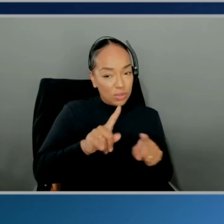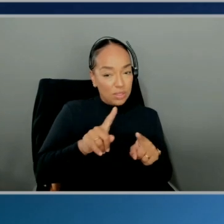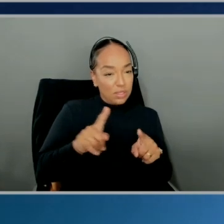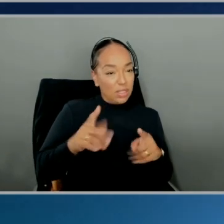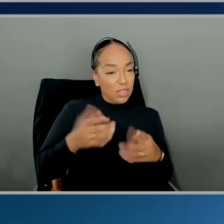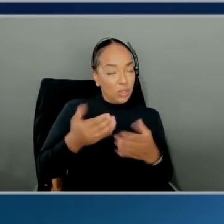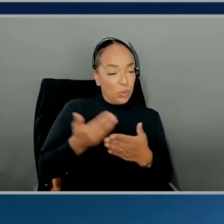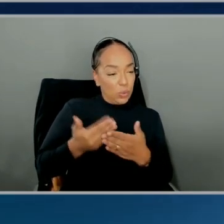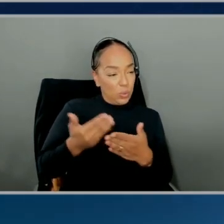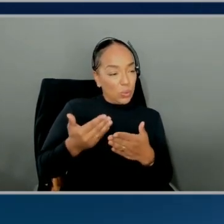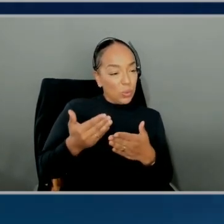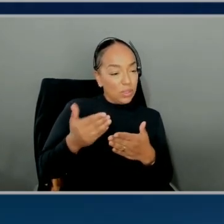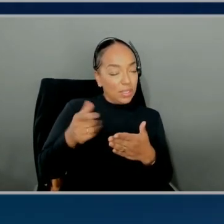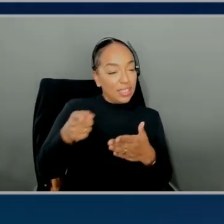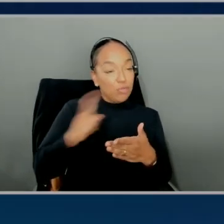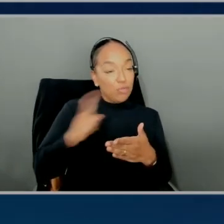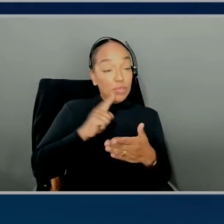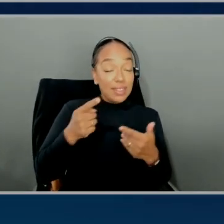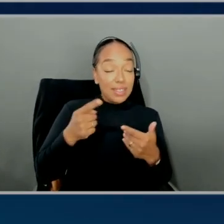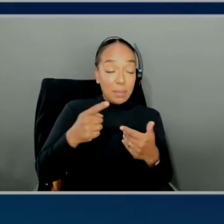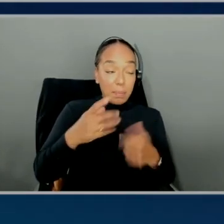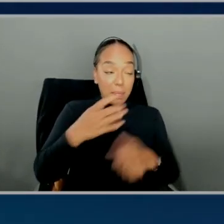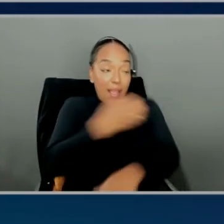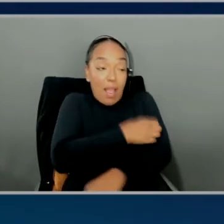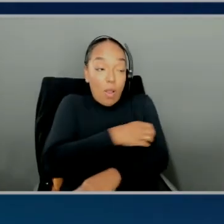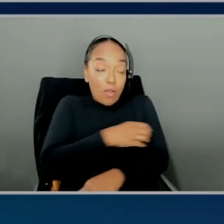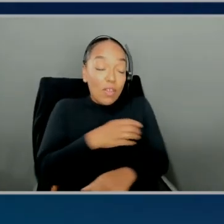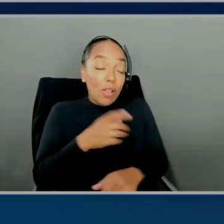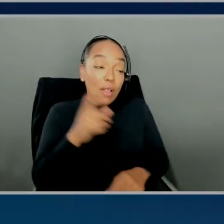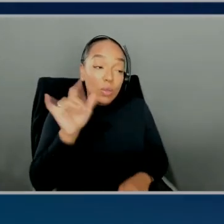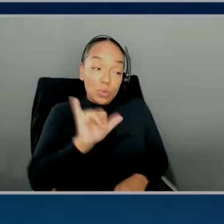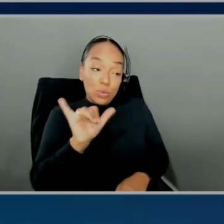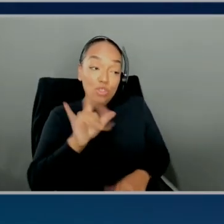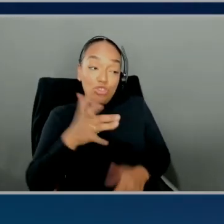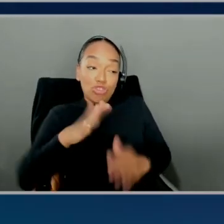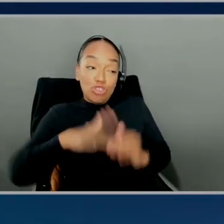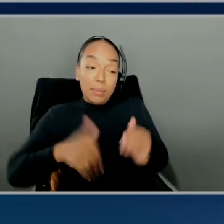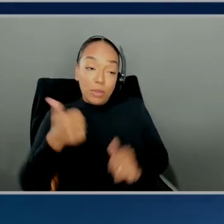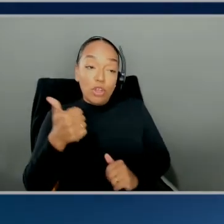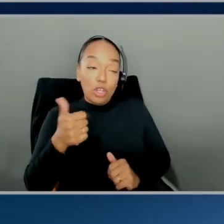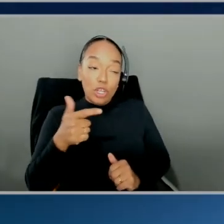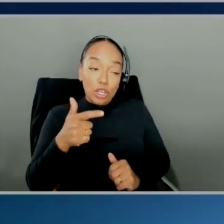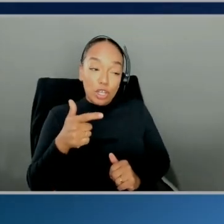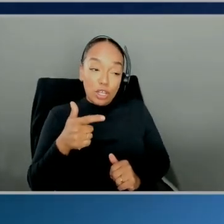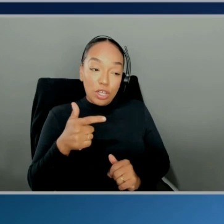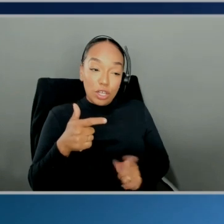now, and it's really powerful, and it can do a whole lot. Also, it's cheaper, too, than Sonnet 3, isn't it?